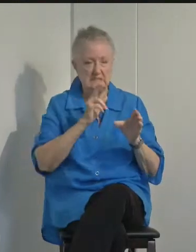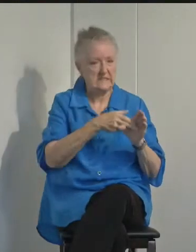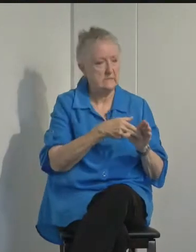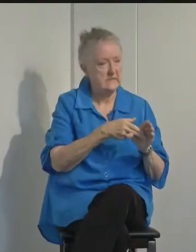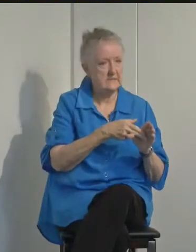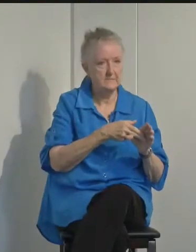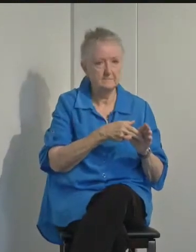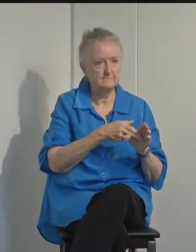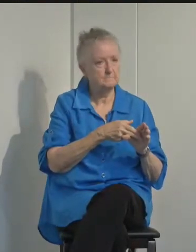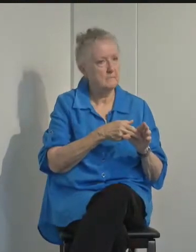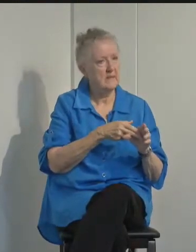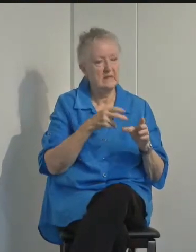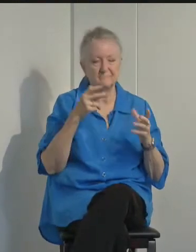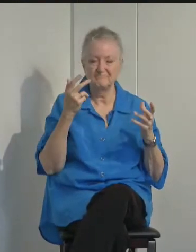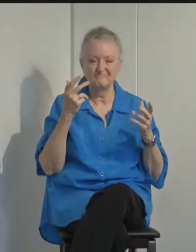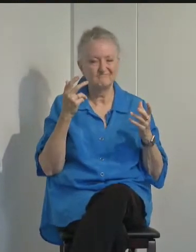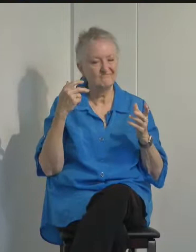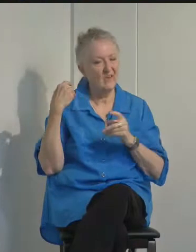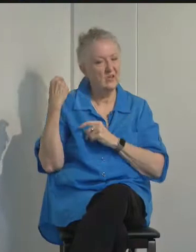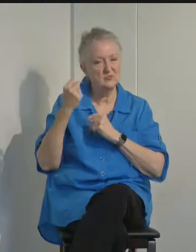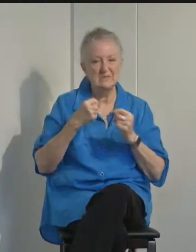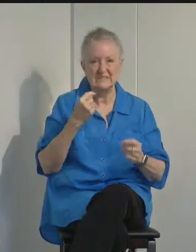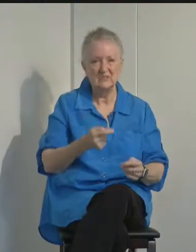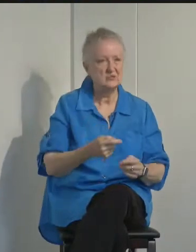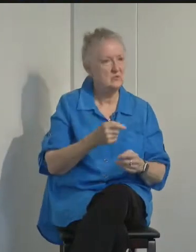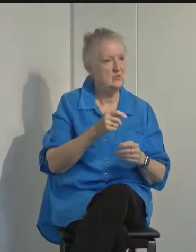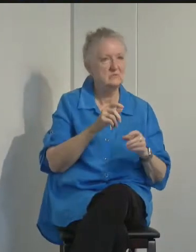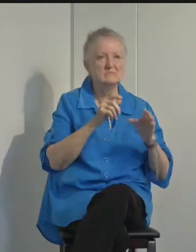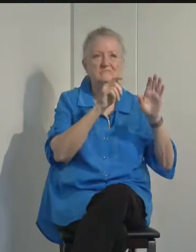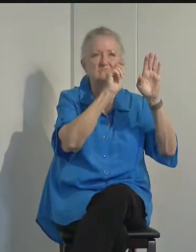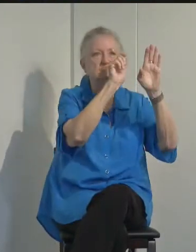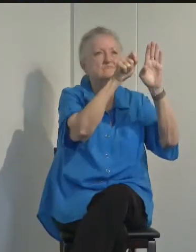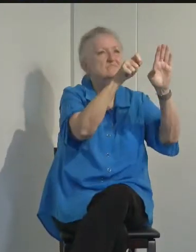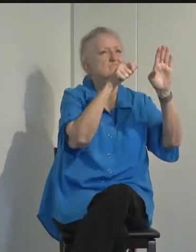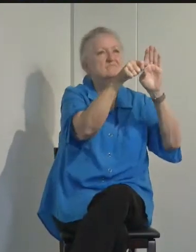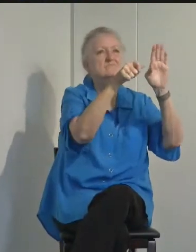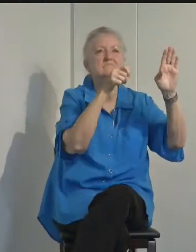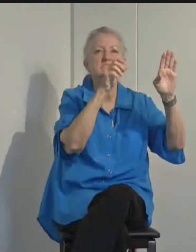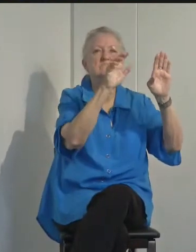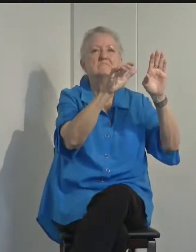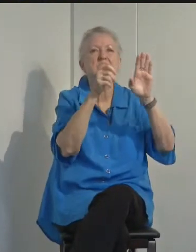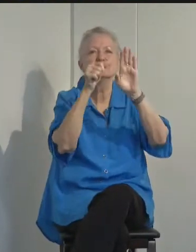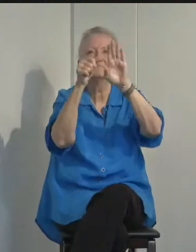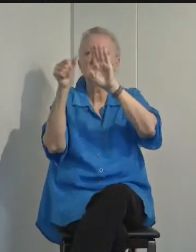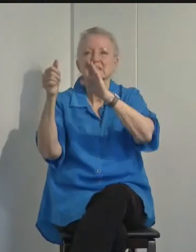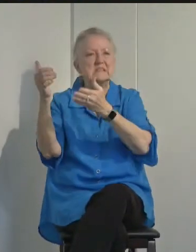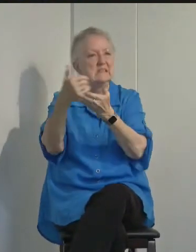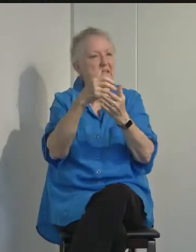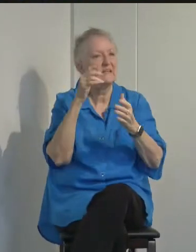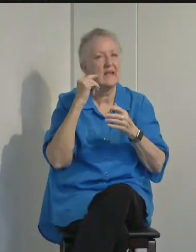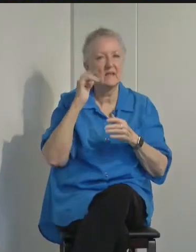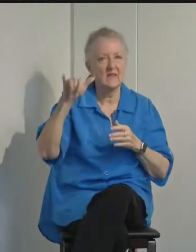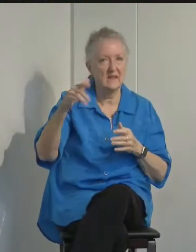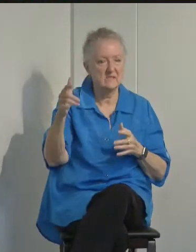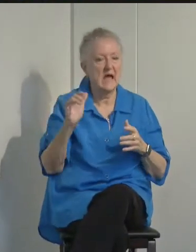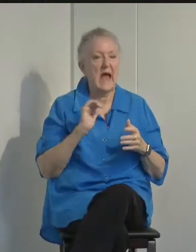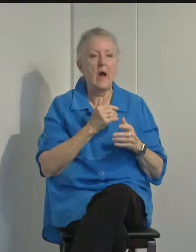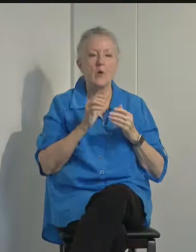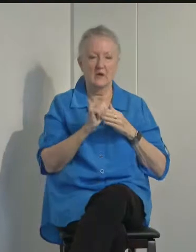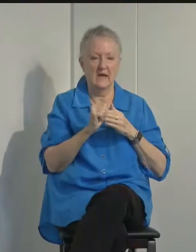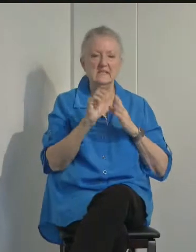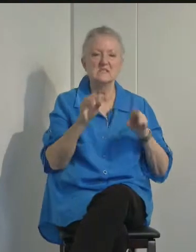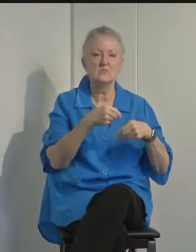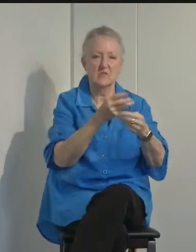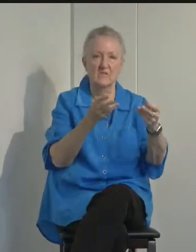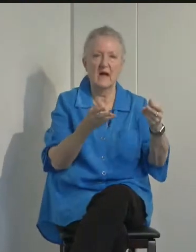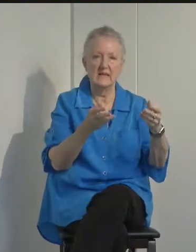in the traditional trick-or-treating this year. Our guidance provides a modified trick-or-treating plan so